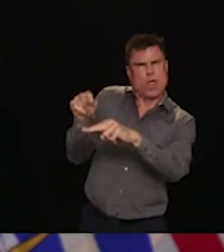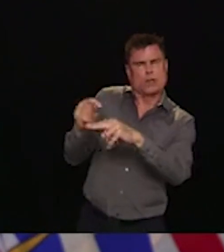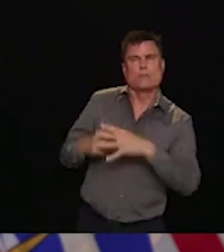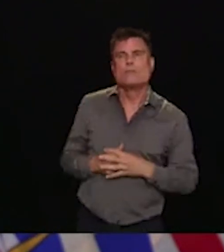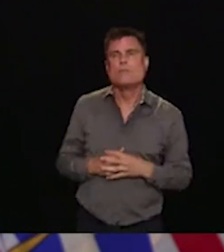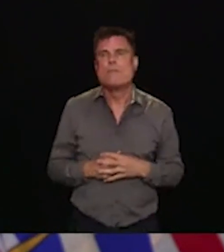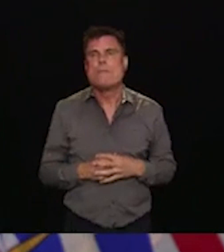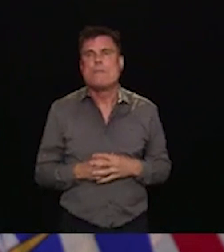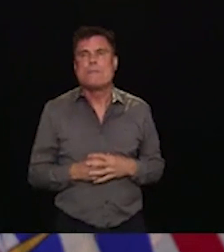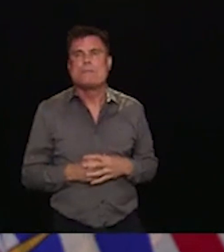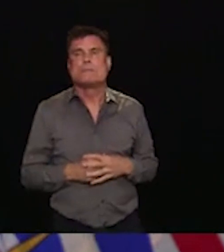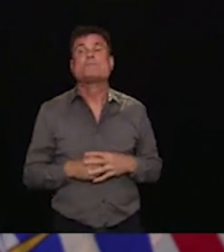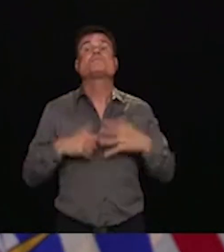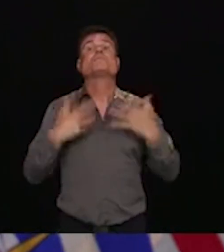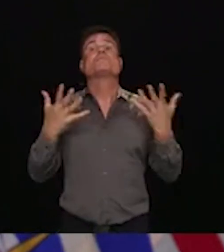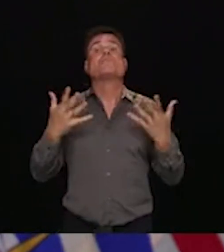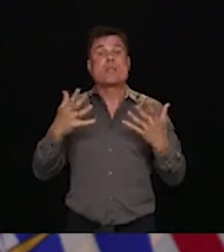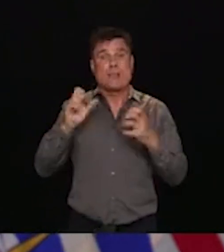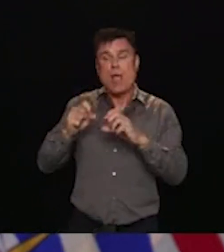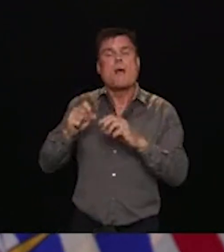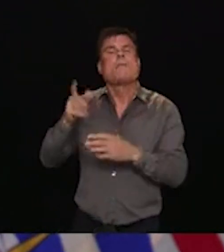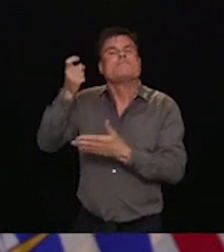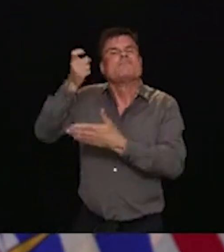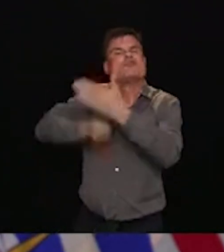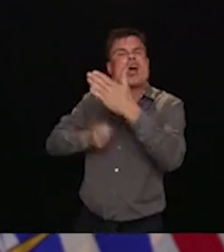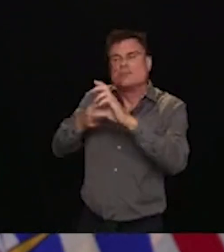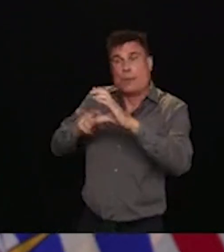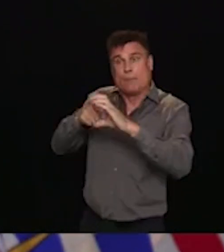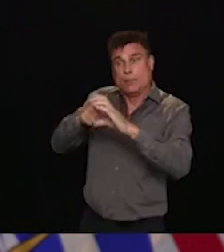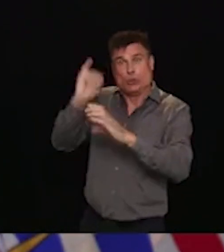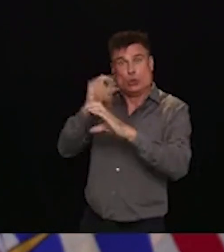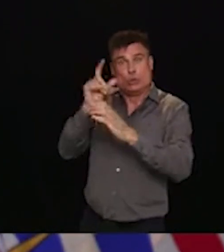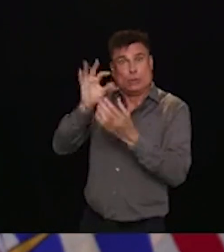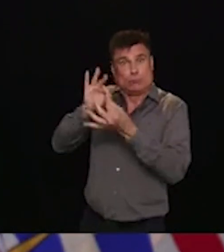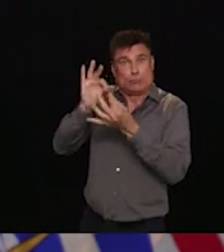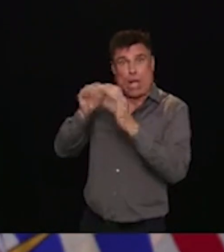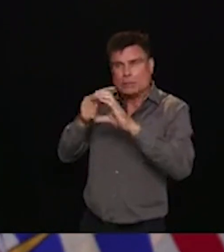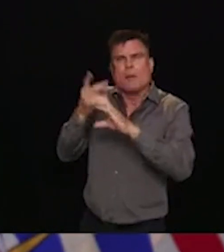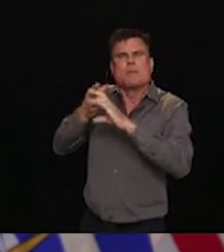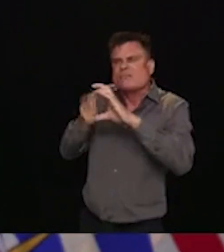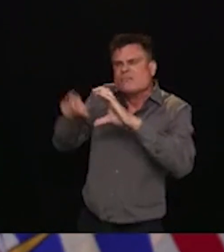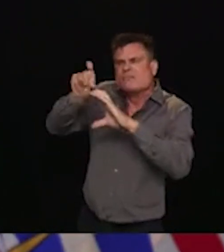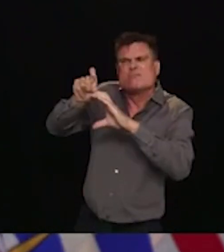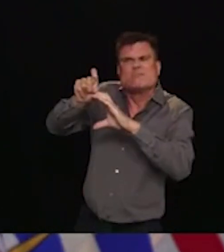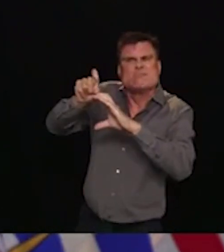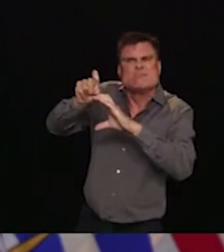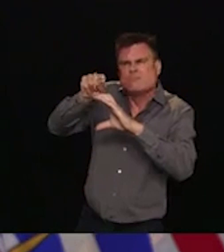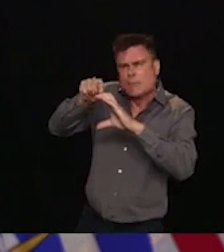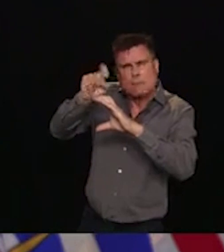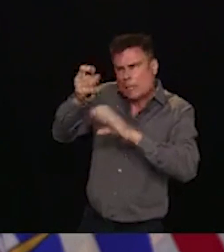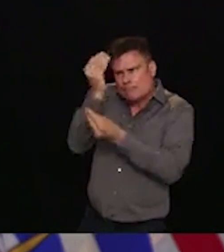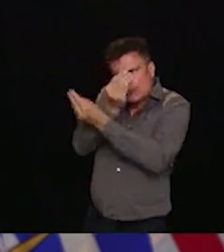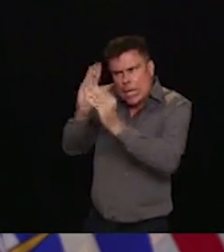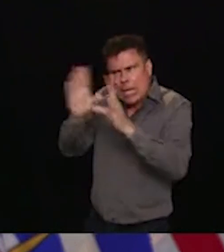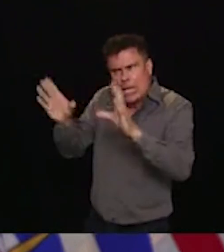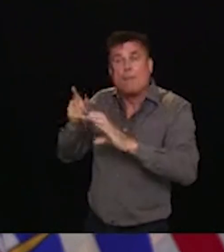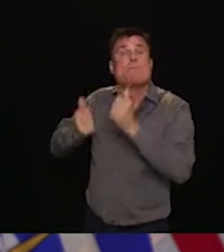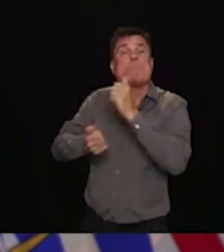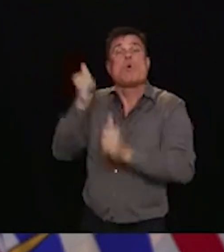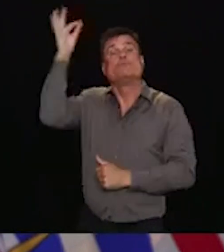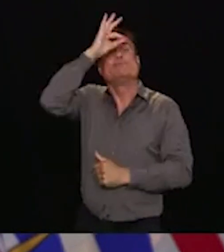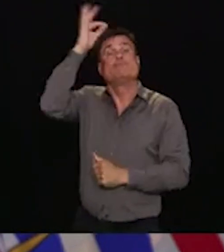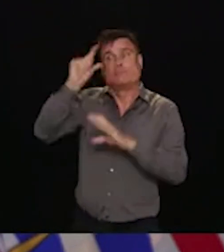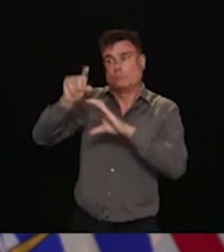clear guidelines for what Strata corporations are required to do in a number of other situations. For example,